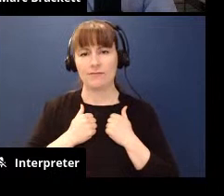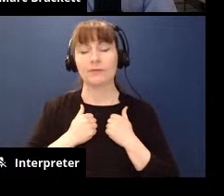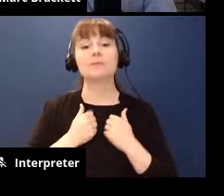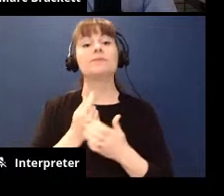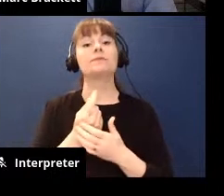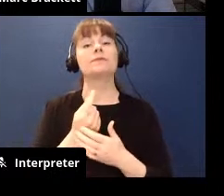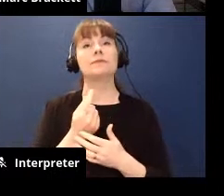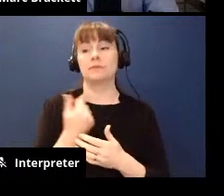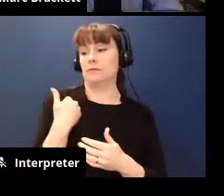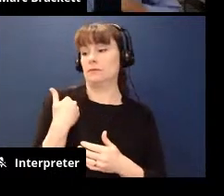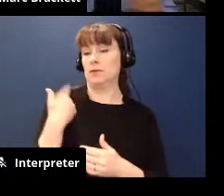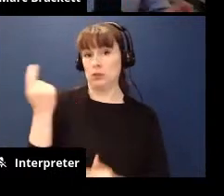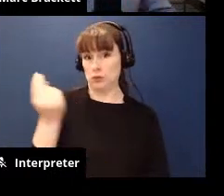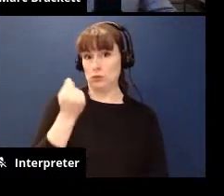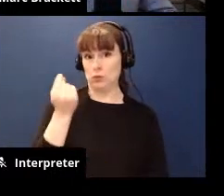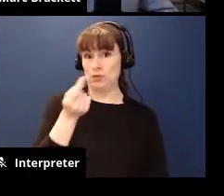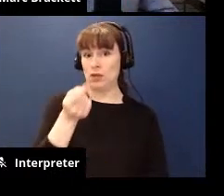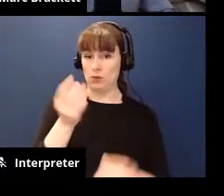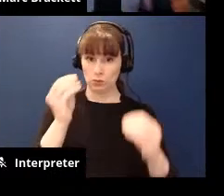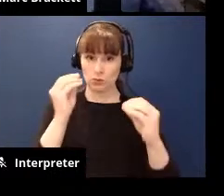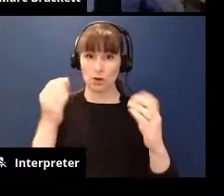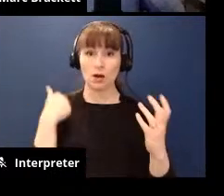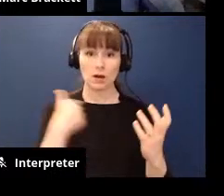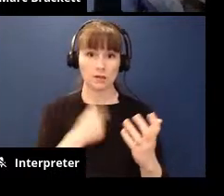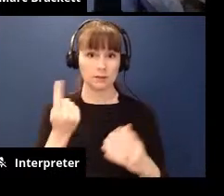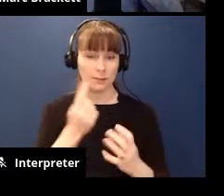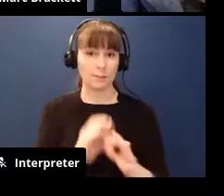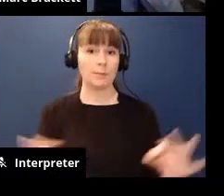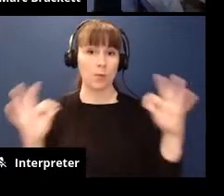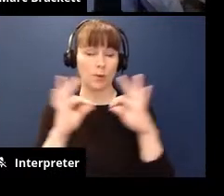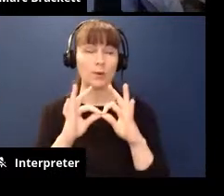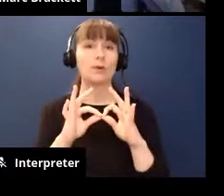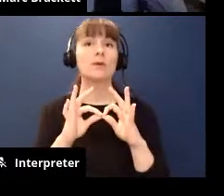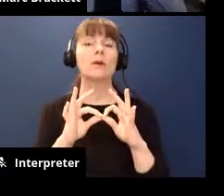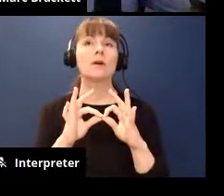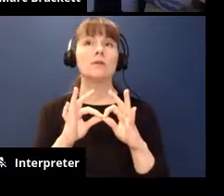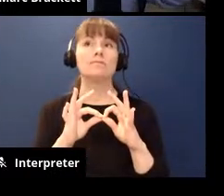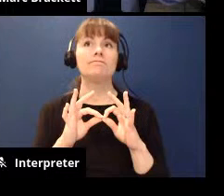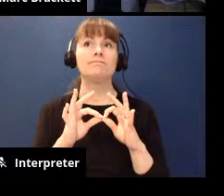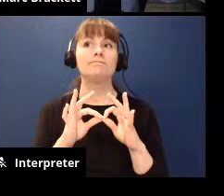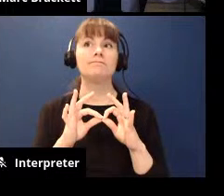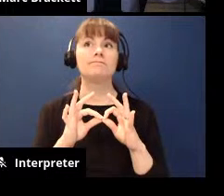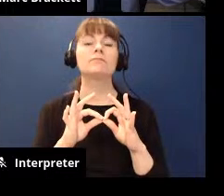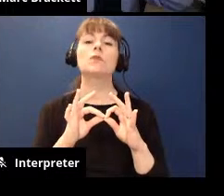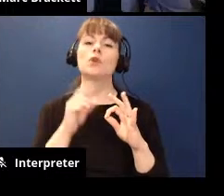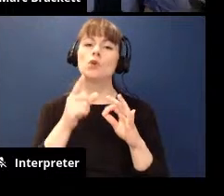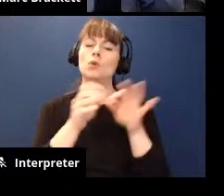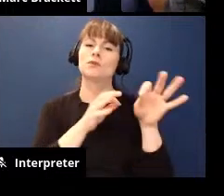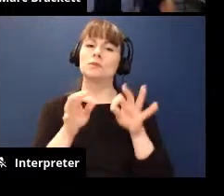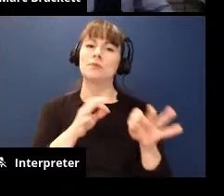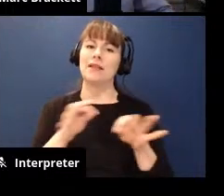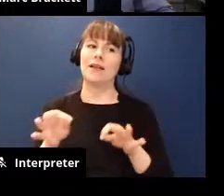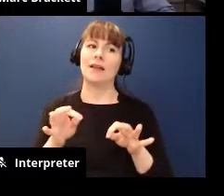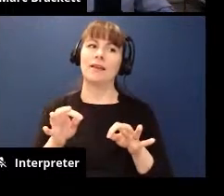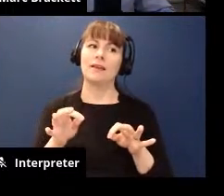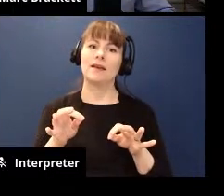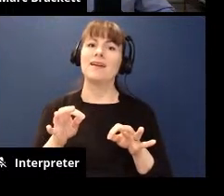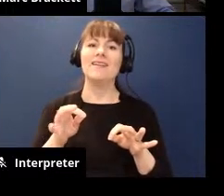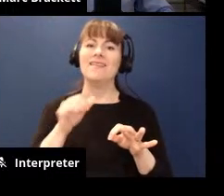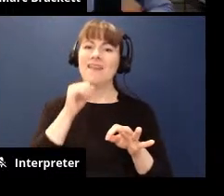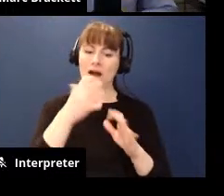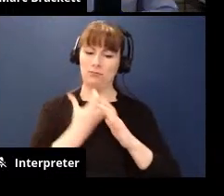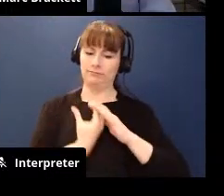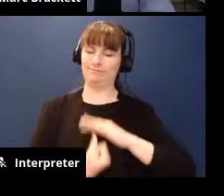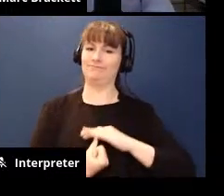last uh last session on tuesday was about not not shielding others from our feelings like